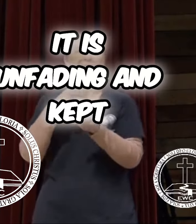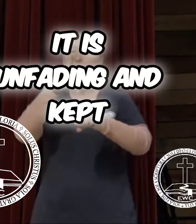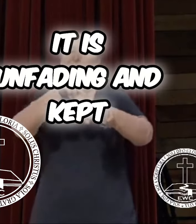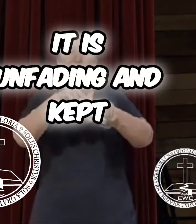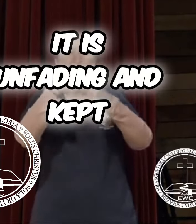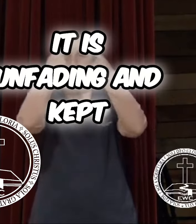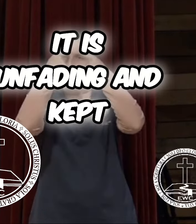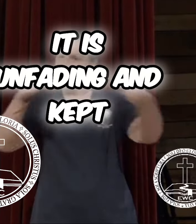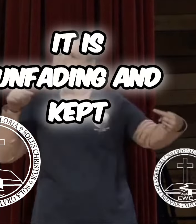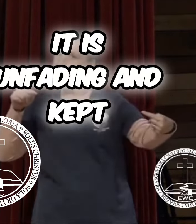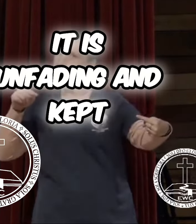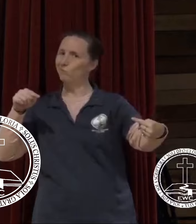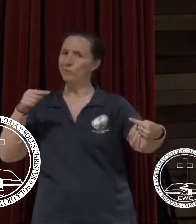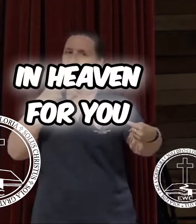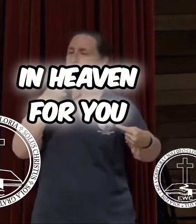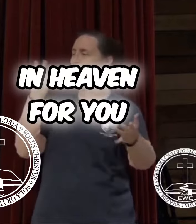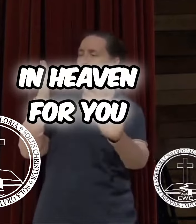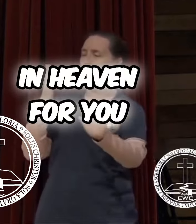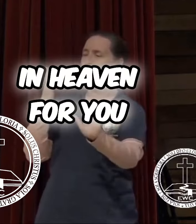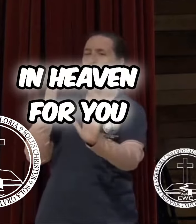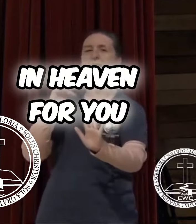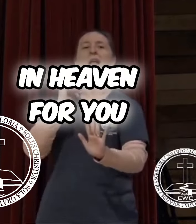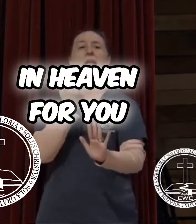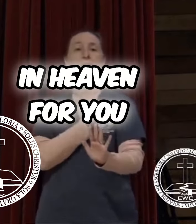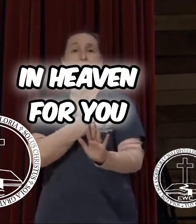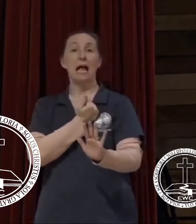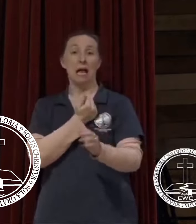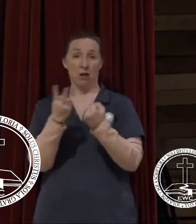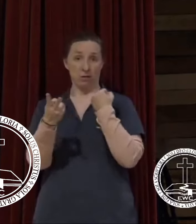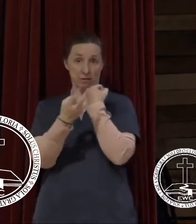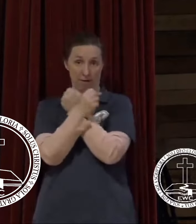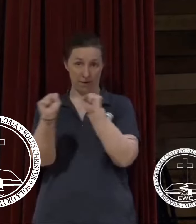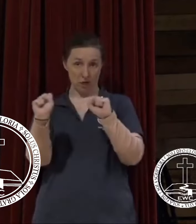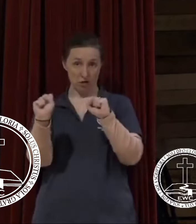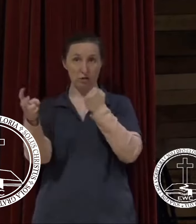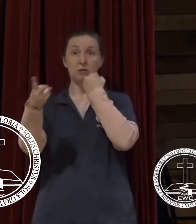unfading and kept in heaven for you.